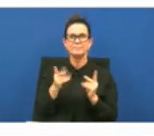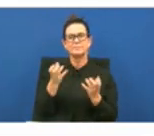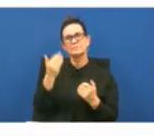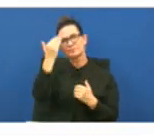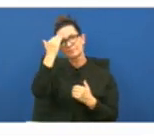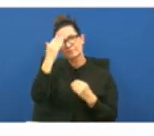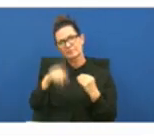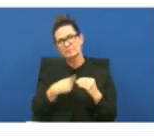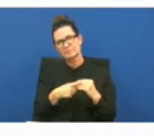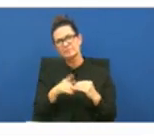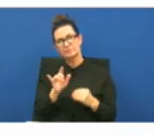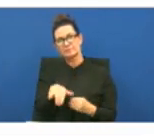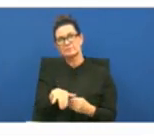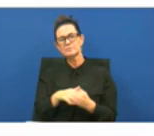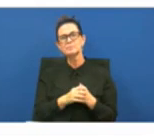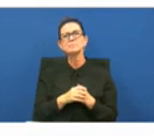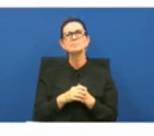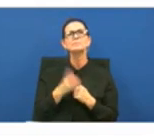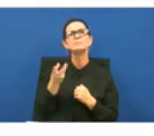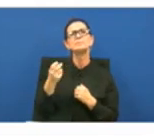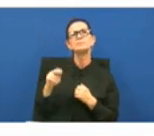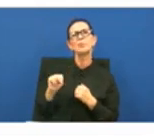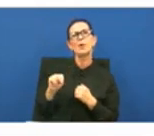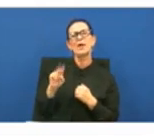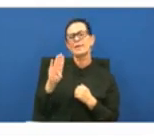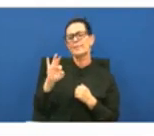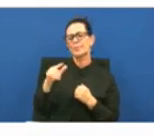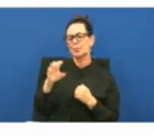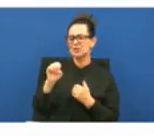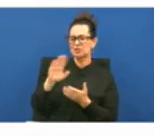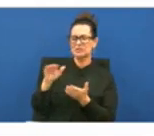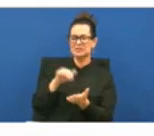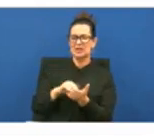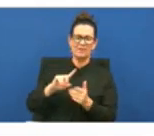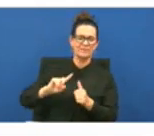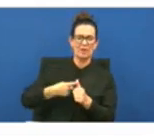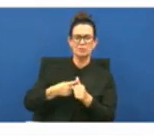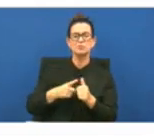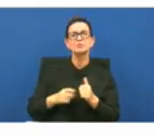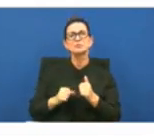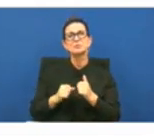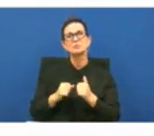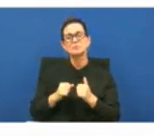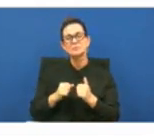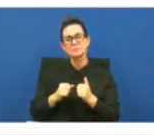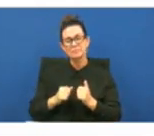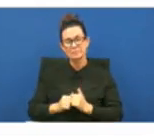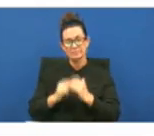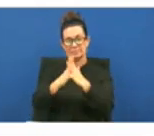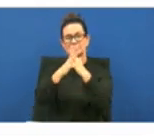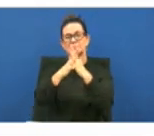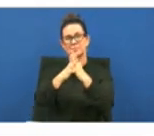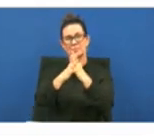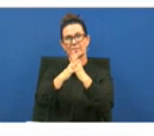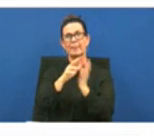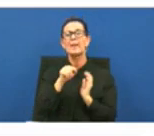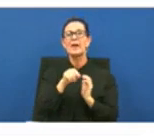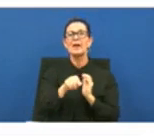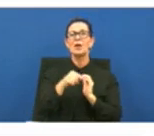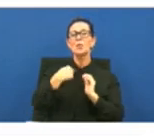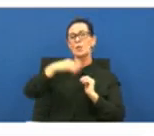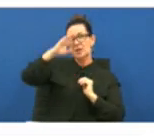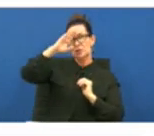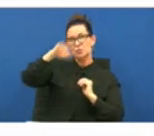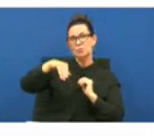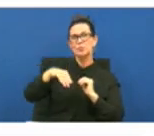the bridge center doing when the bridge center again was first started it really was to we knew